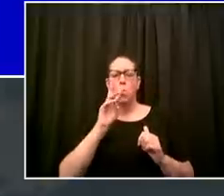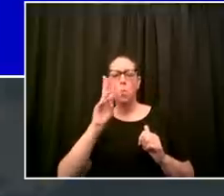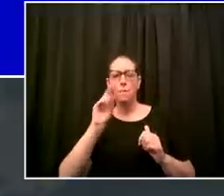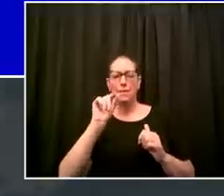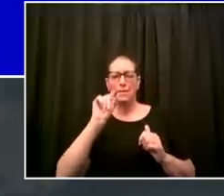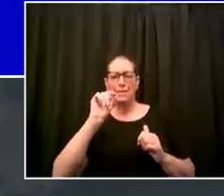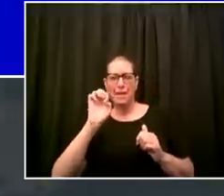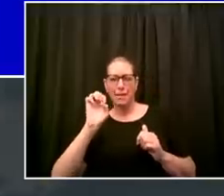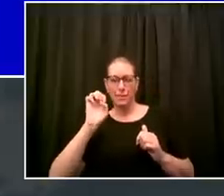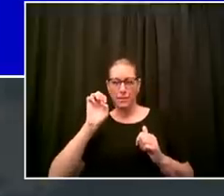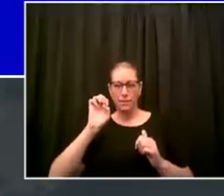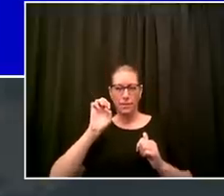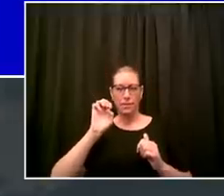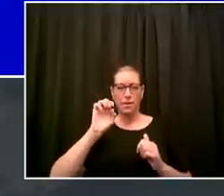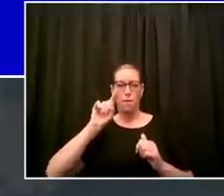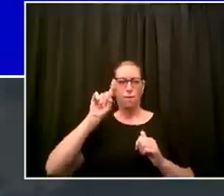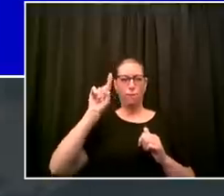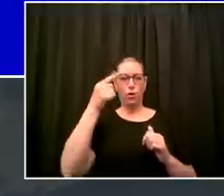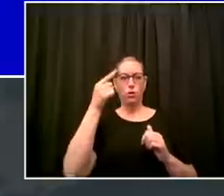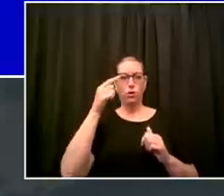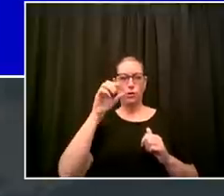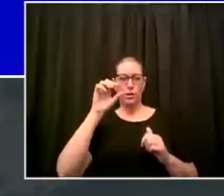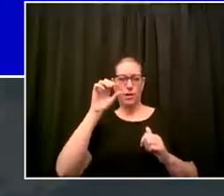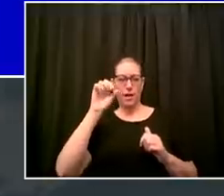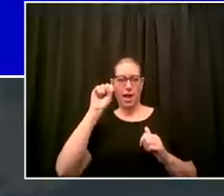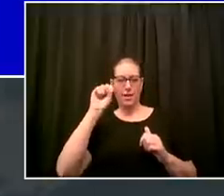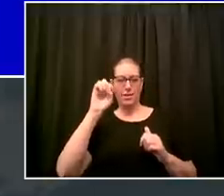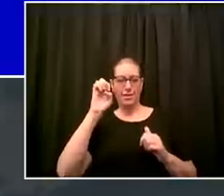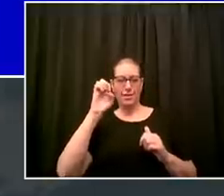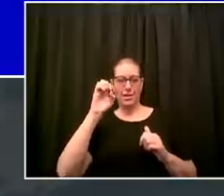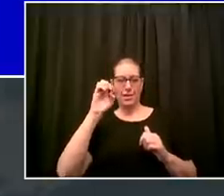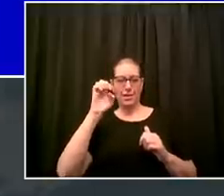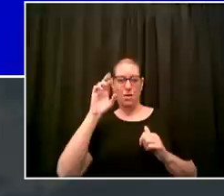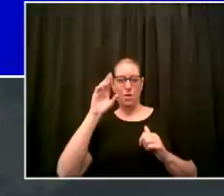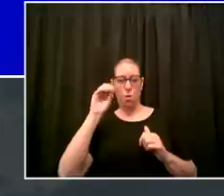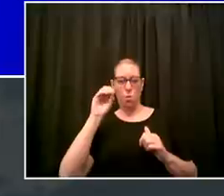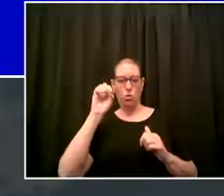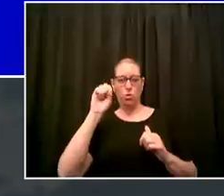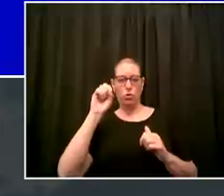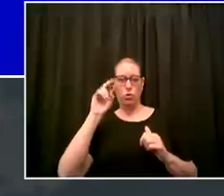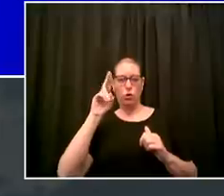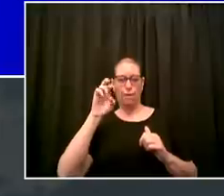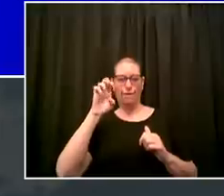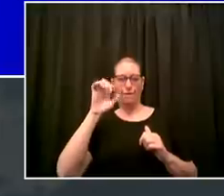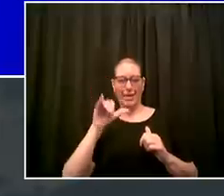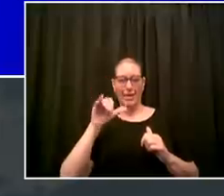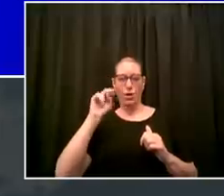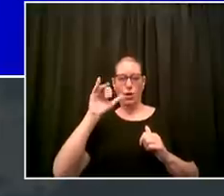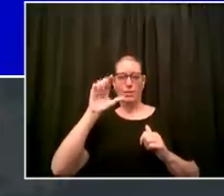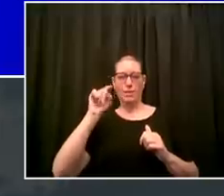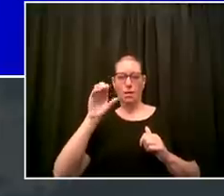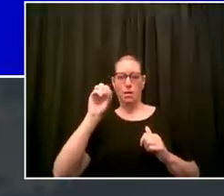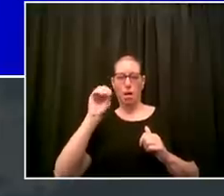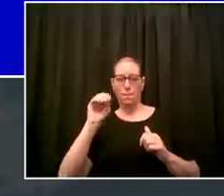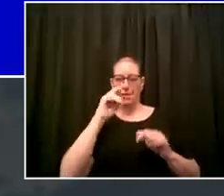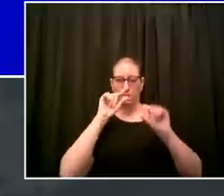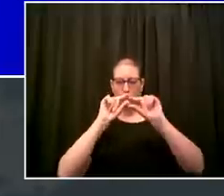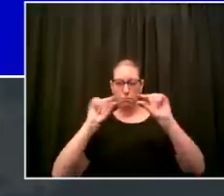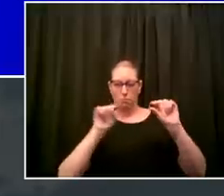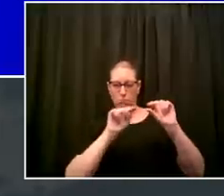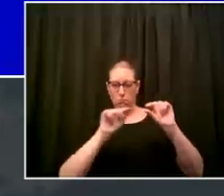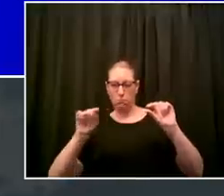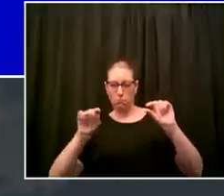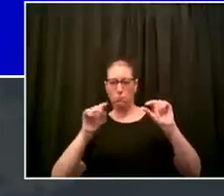serosurveynyc.com or text testnyc